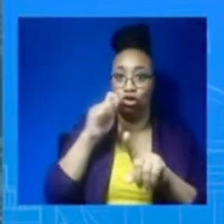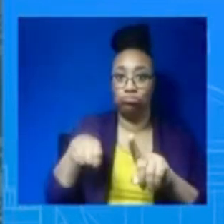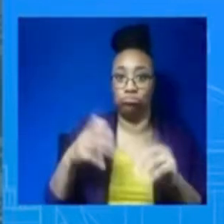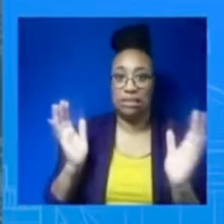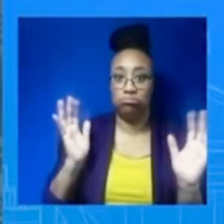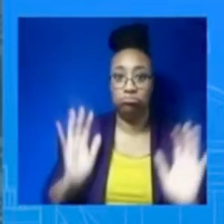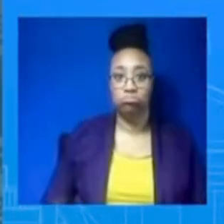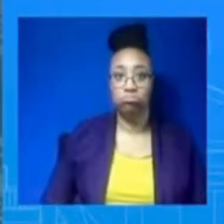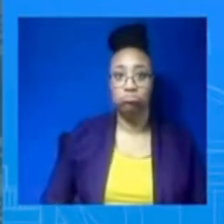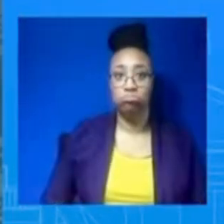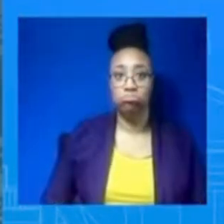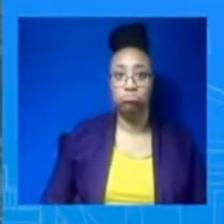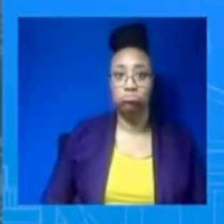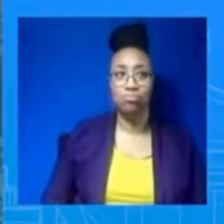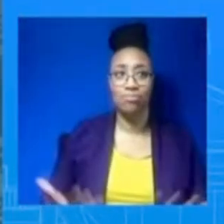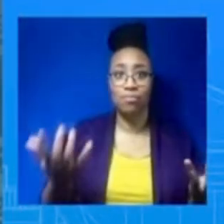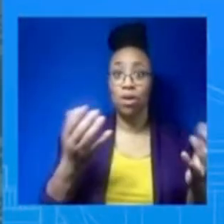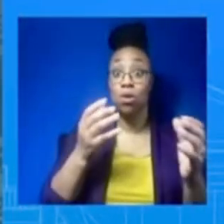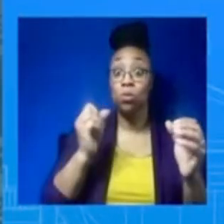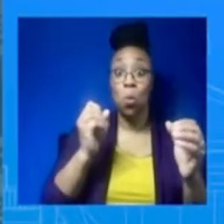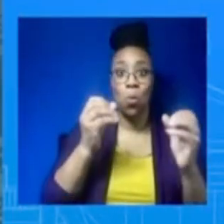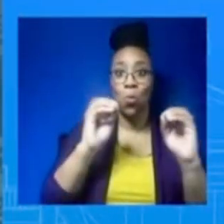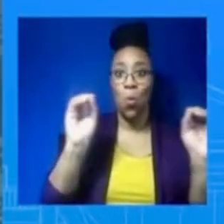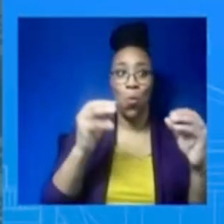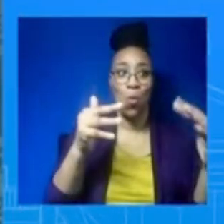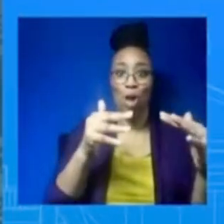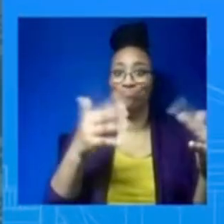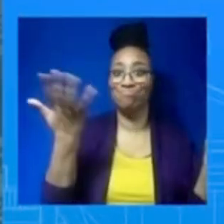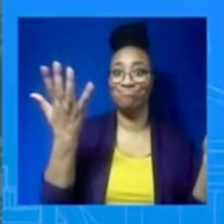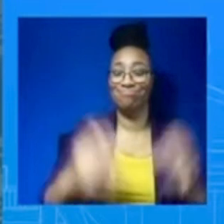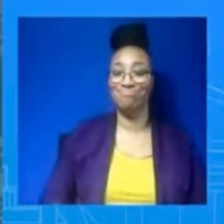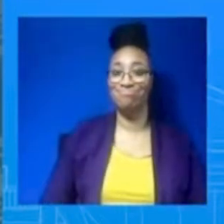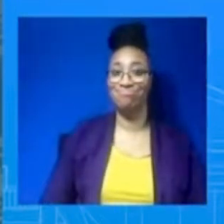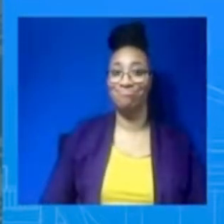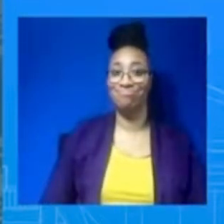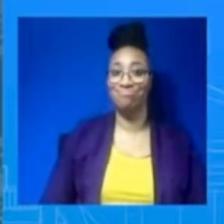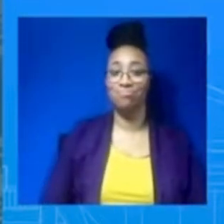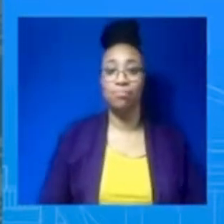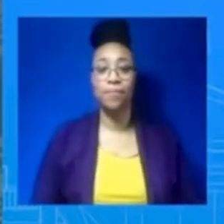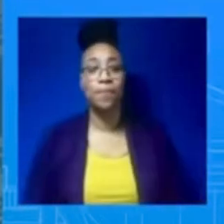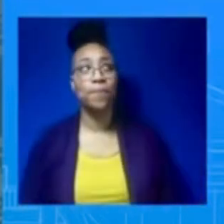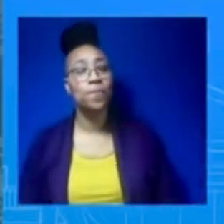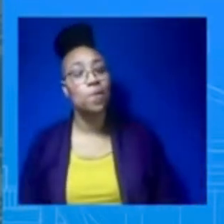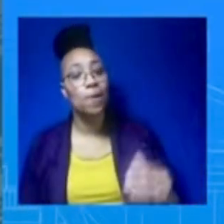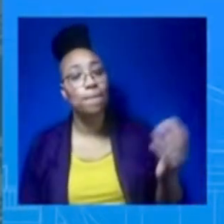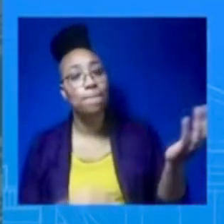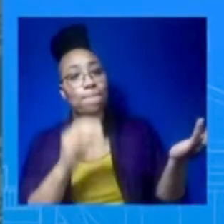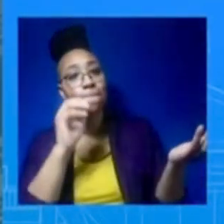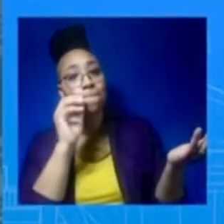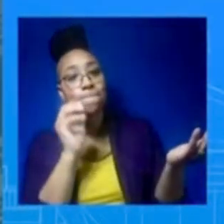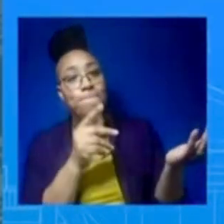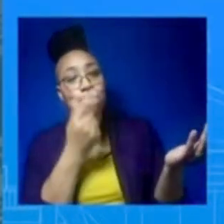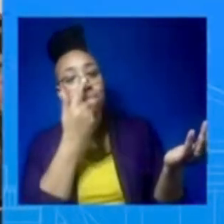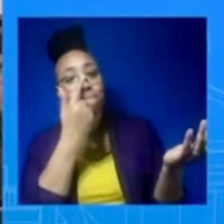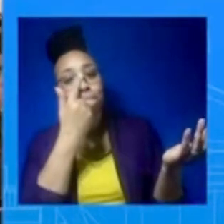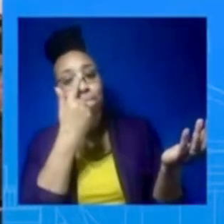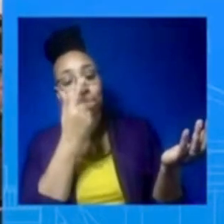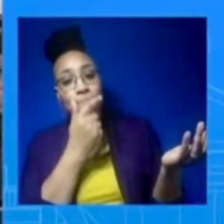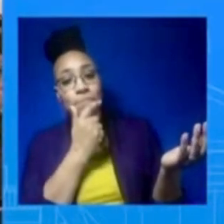Thank you very much, Karine, and thank you, Admiral. Two questions about this whole series of military shootdowns.